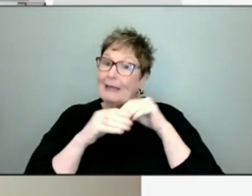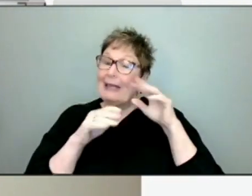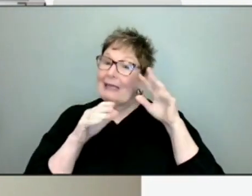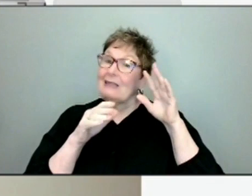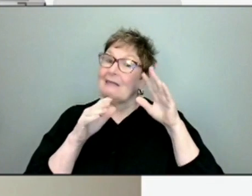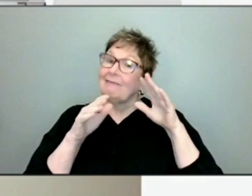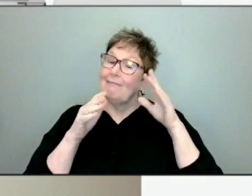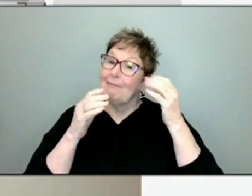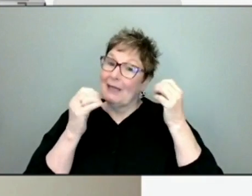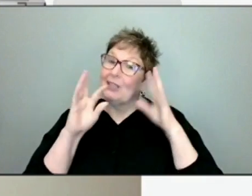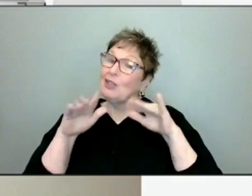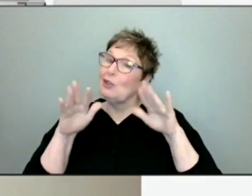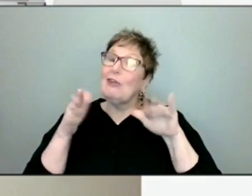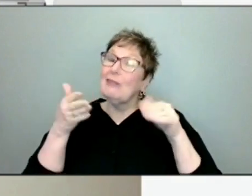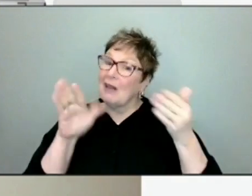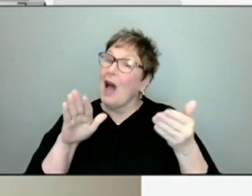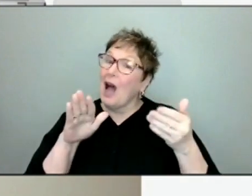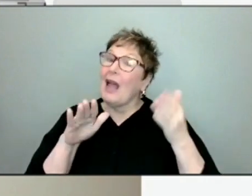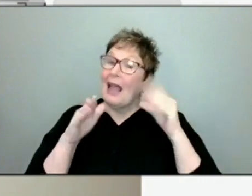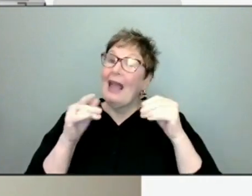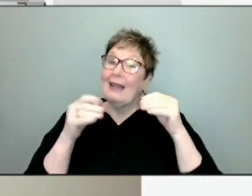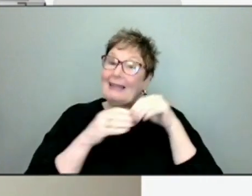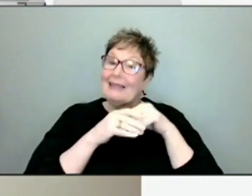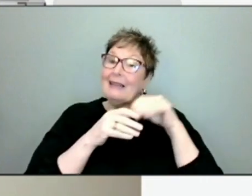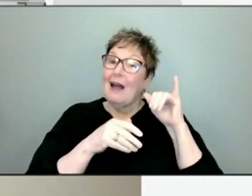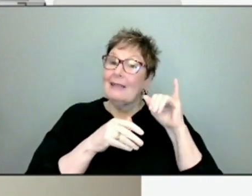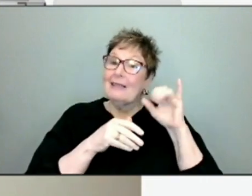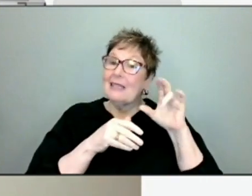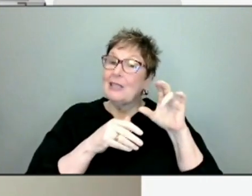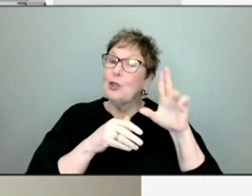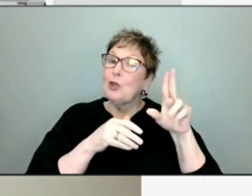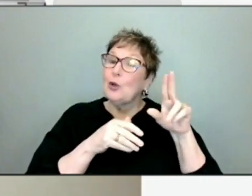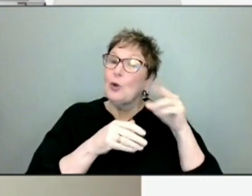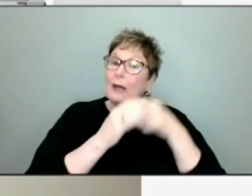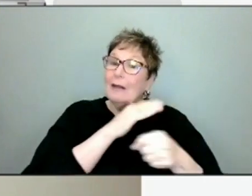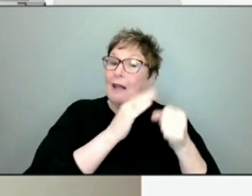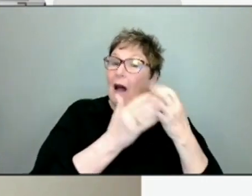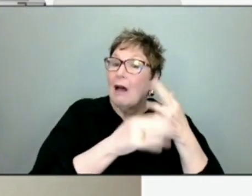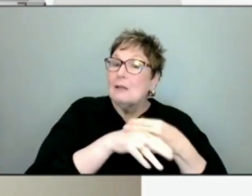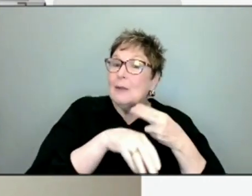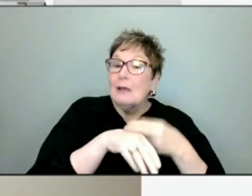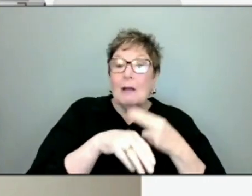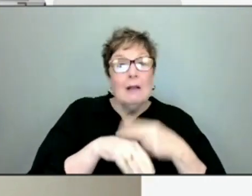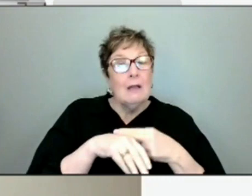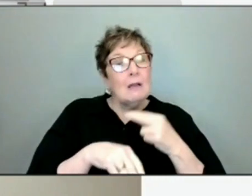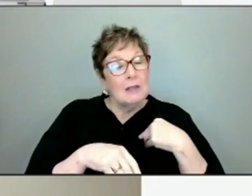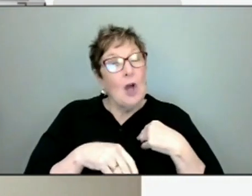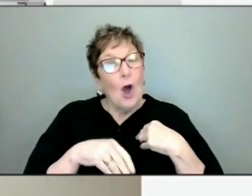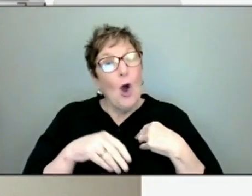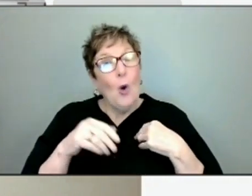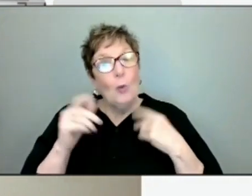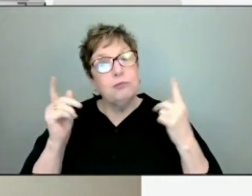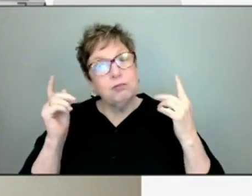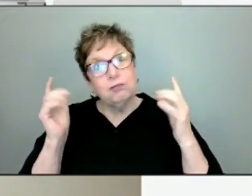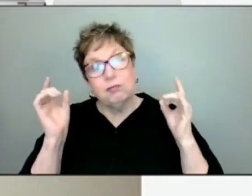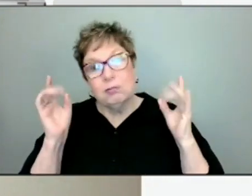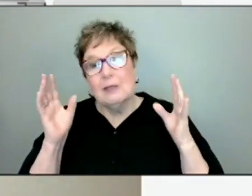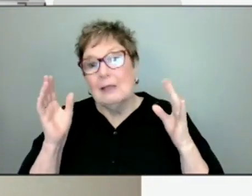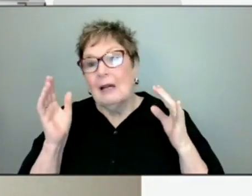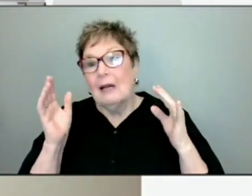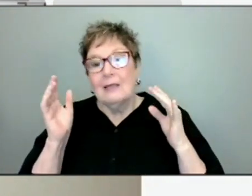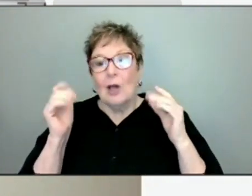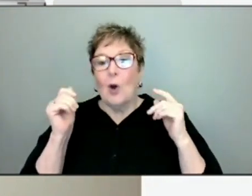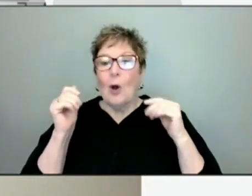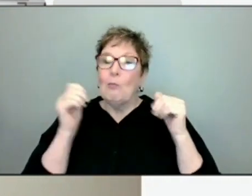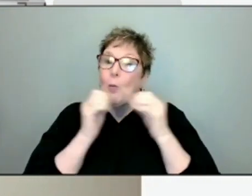die to this virus. And so certainly, the risk of those complications is greater than the risk associated with the vaccine. And so we